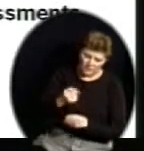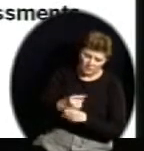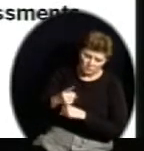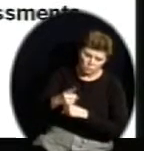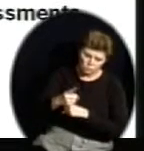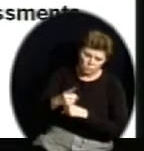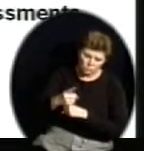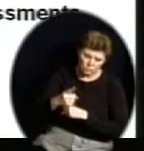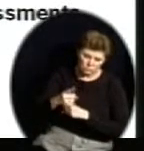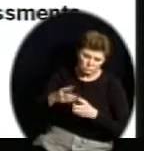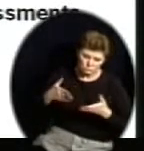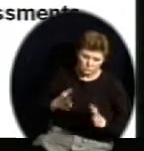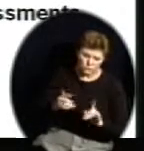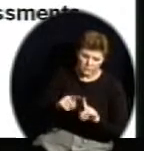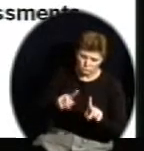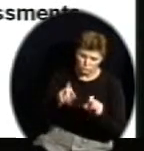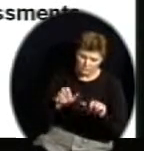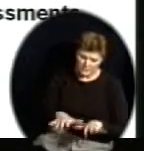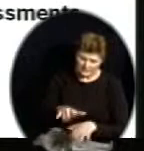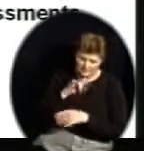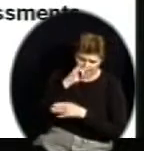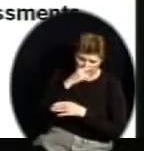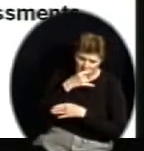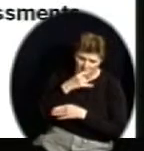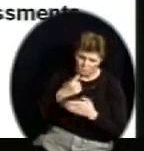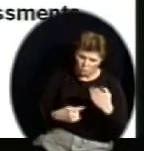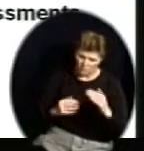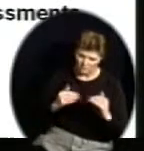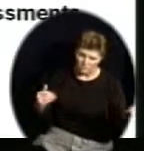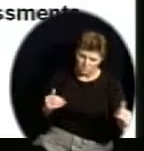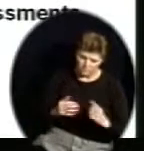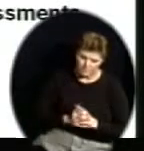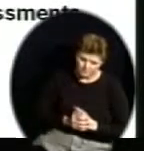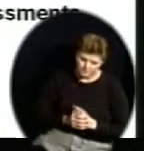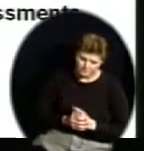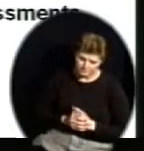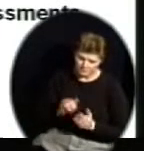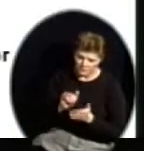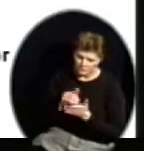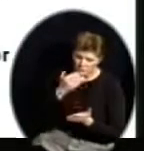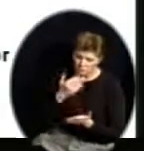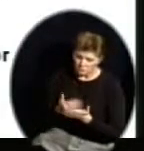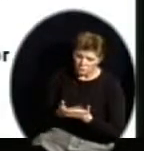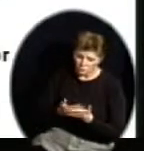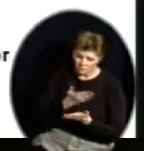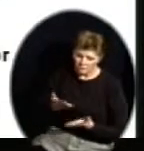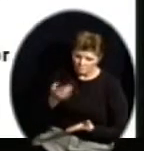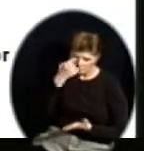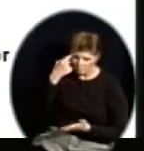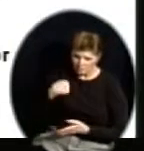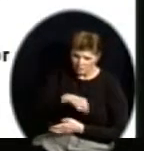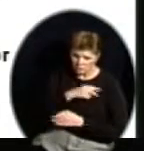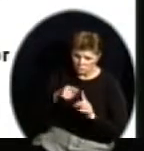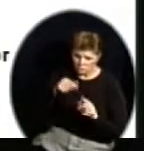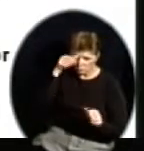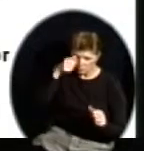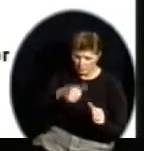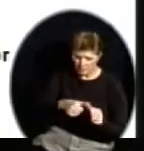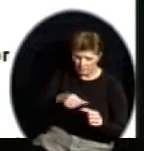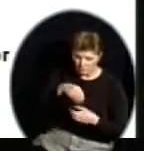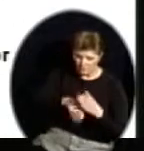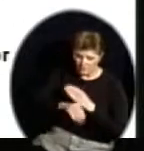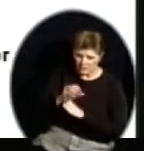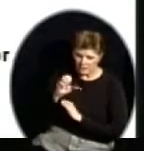100 percent expectation. So that's a good reminder for us as we think about that. Certainly, we also know in Kansas, they set their